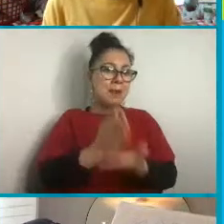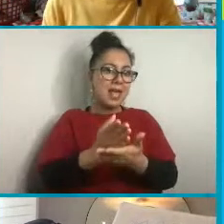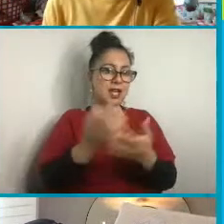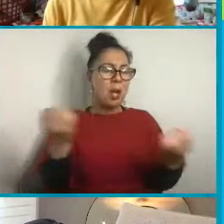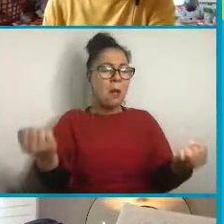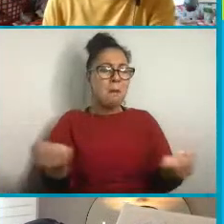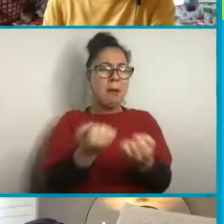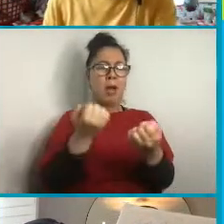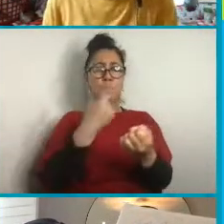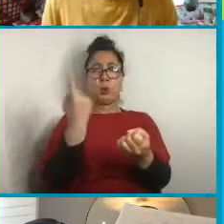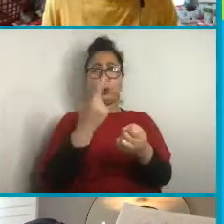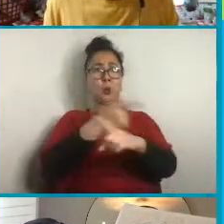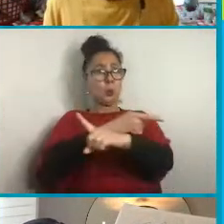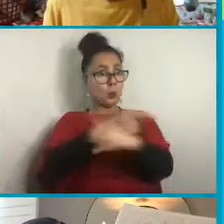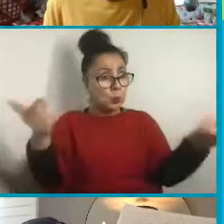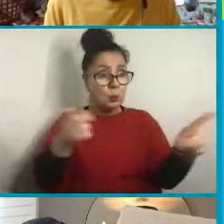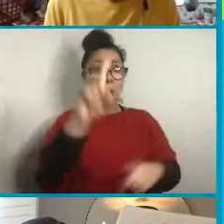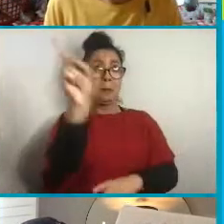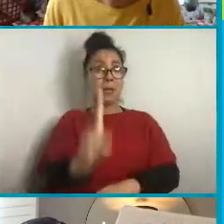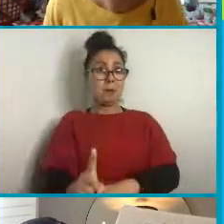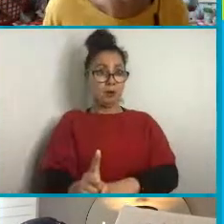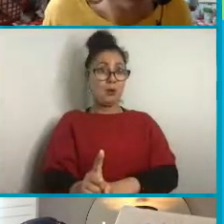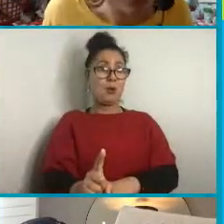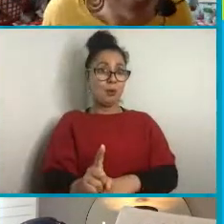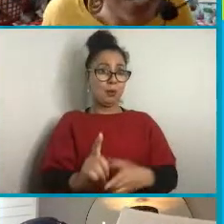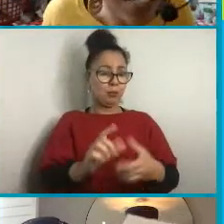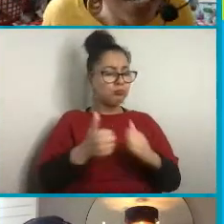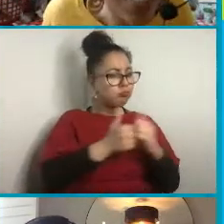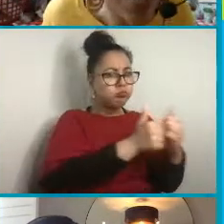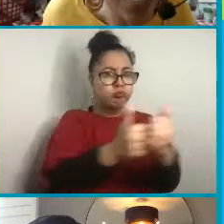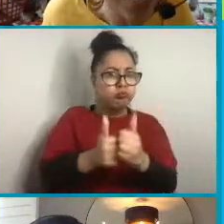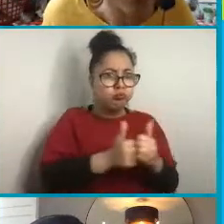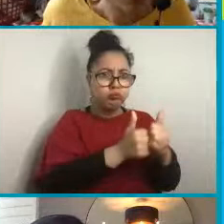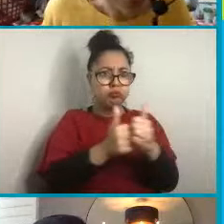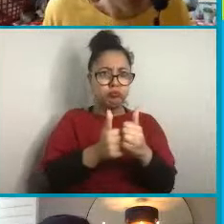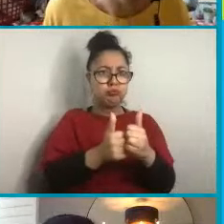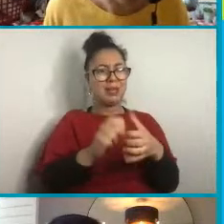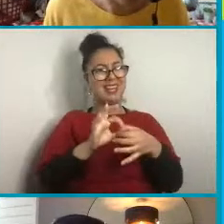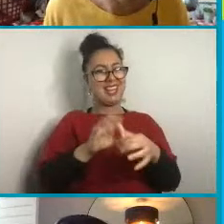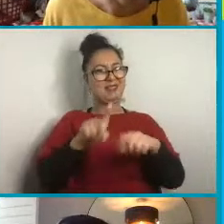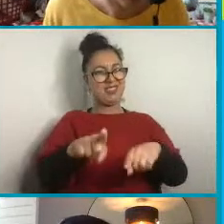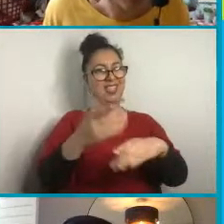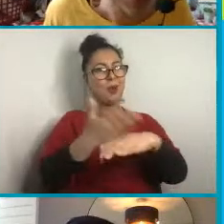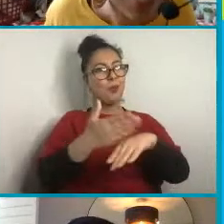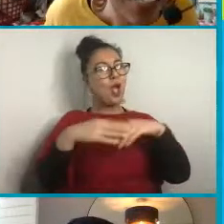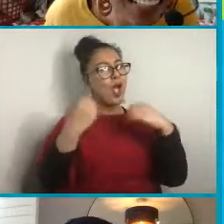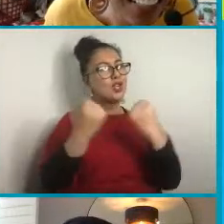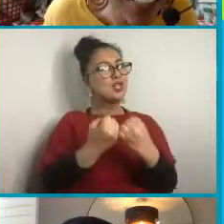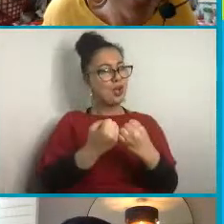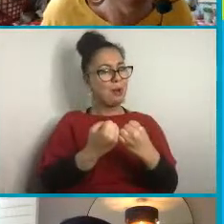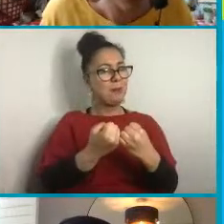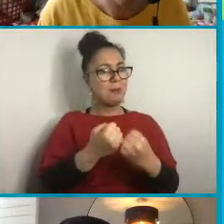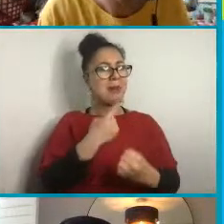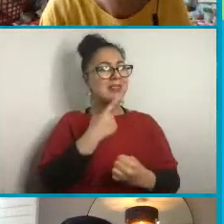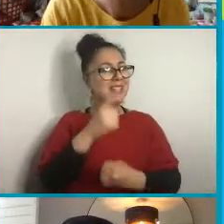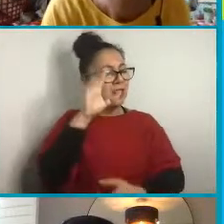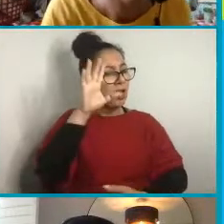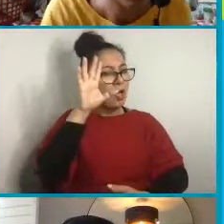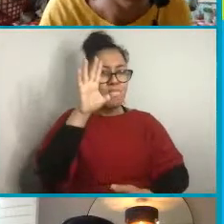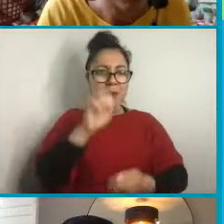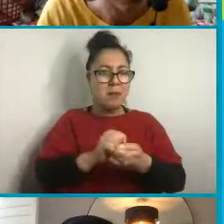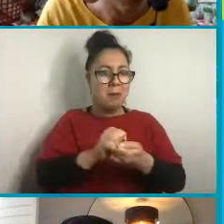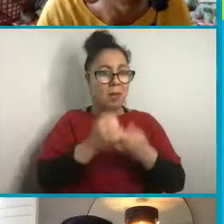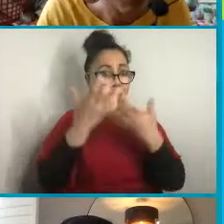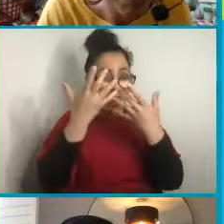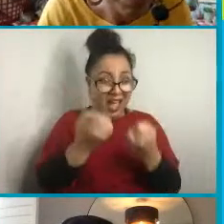to the people and related to this workshop, I think. Yeah. As you said, remember not that we're not powerless